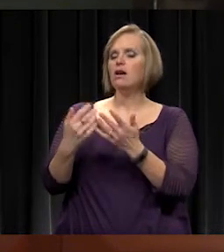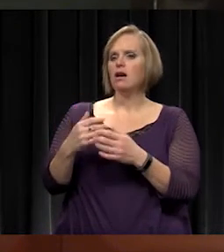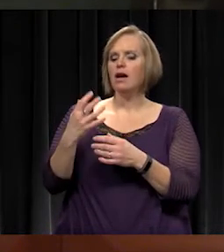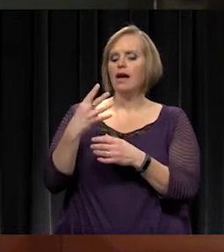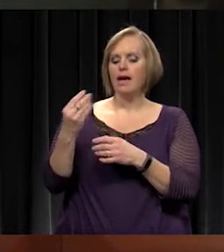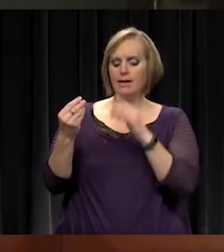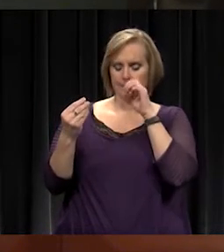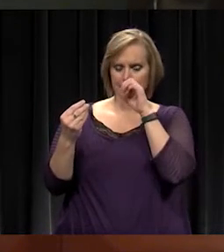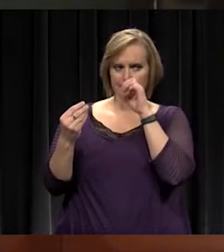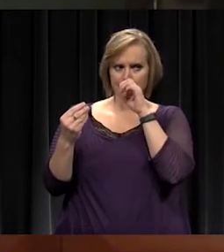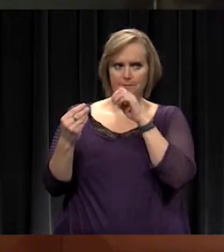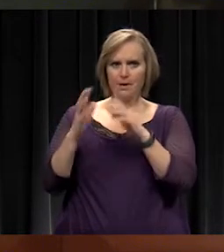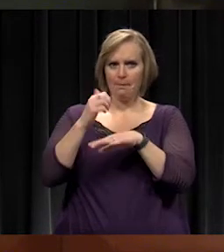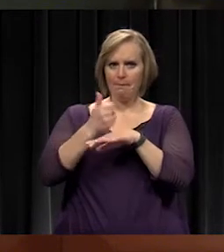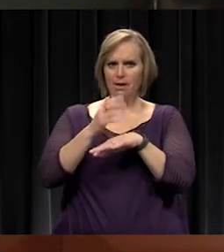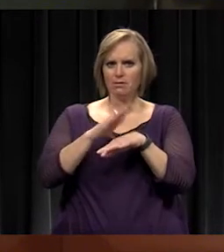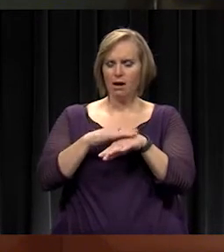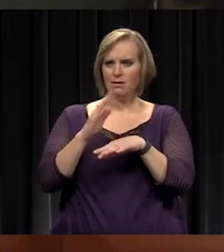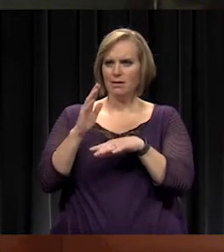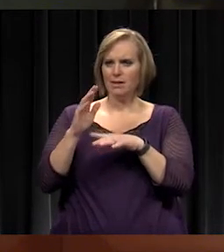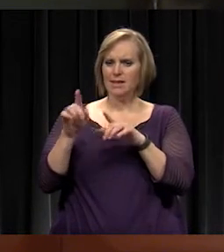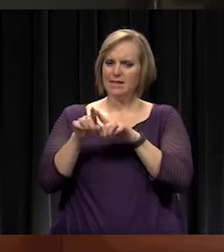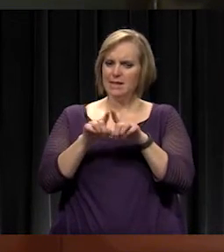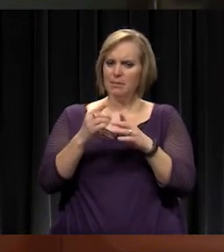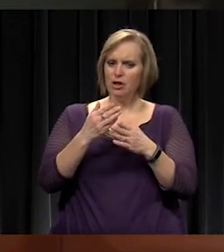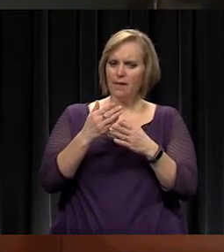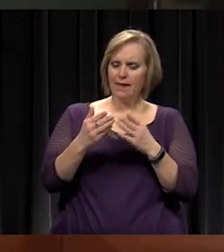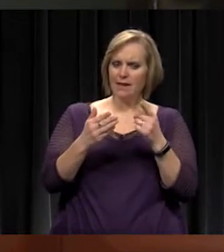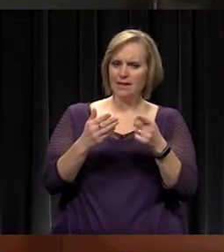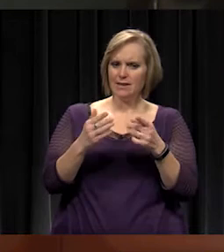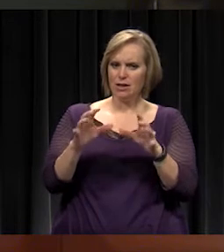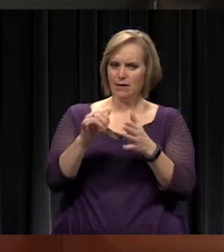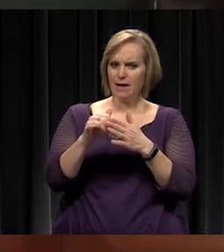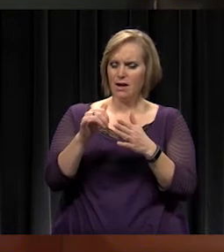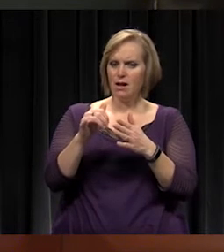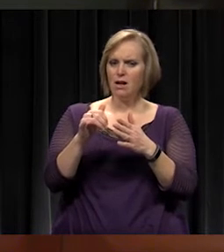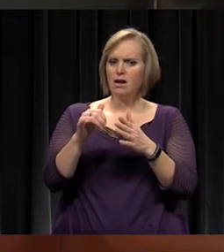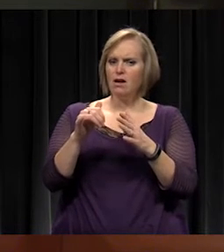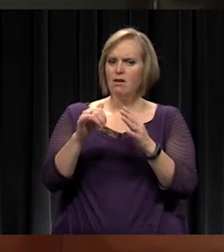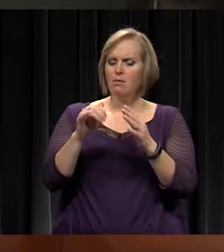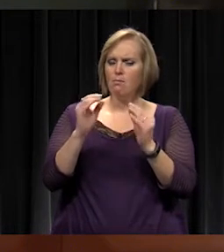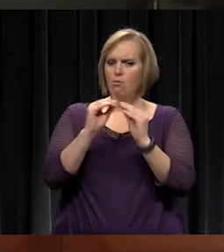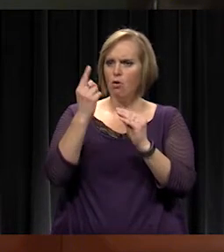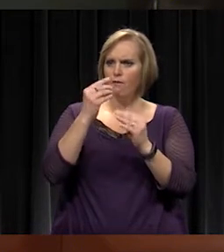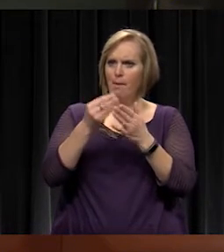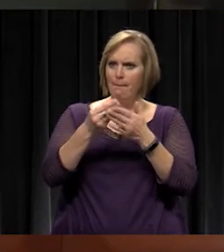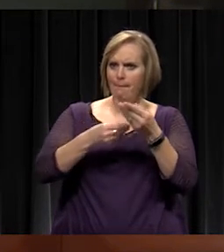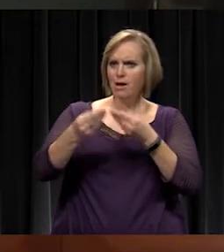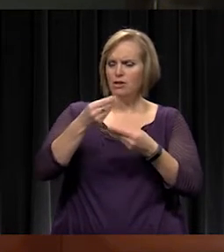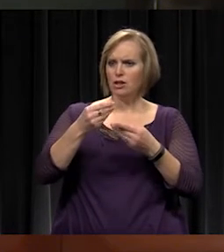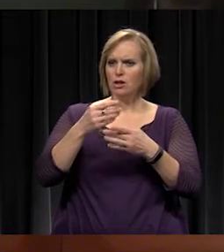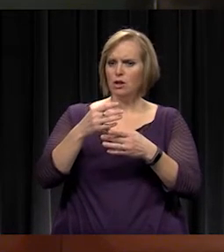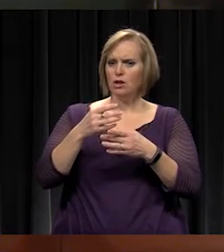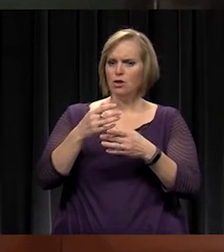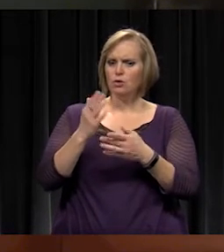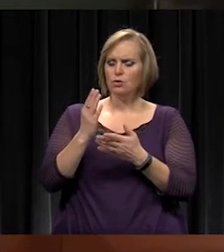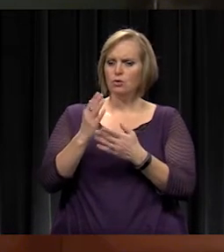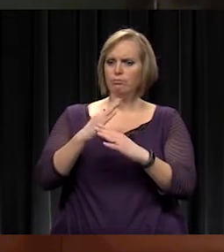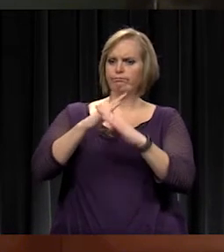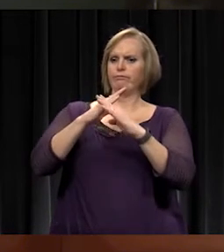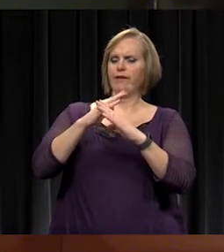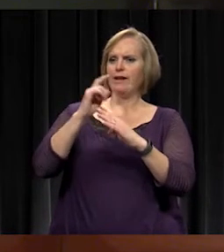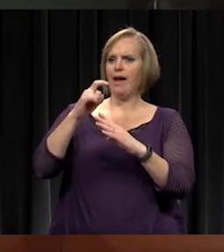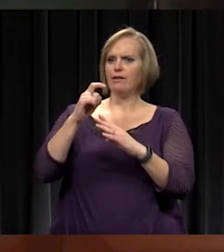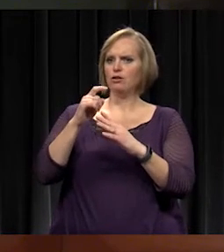similar factors, but it was more to prevent, it was for budgeting purposes, right? To prevent having to republish the